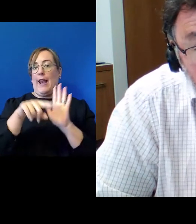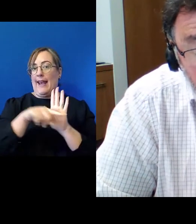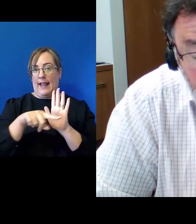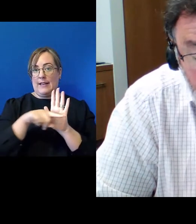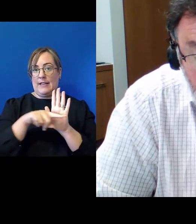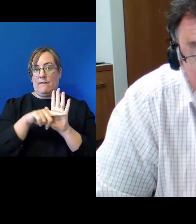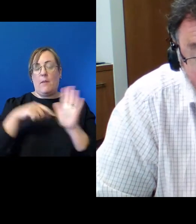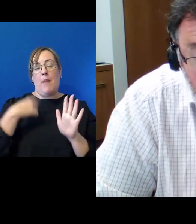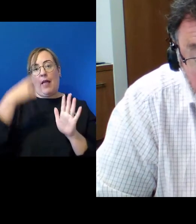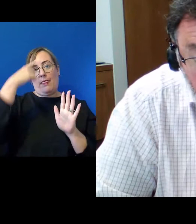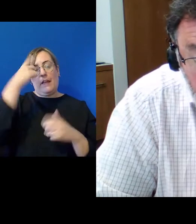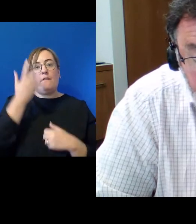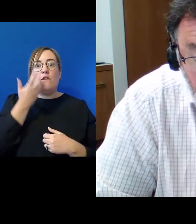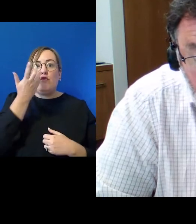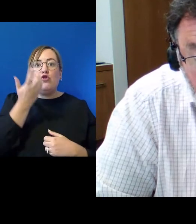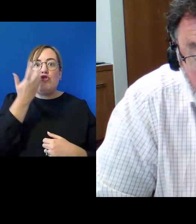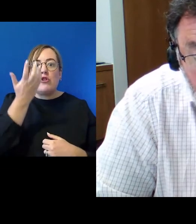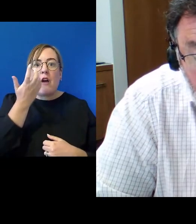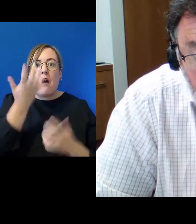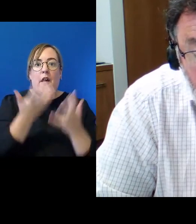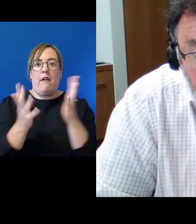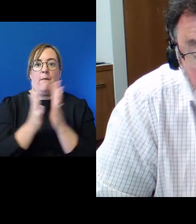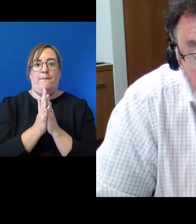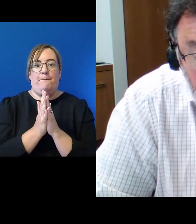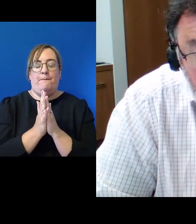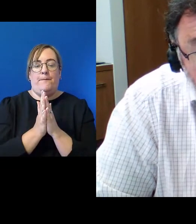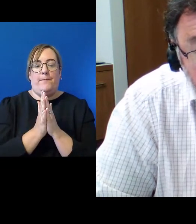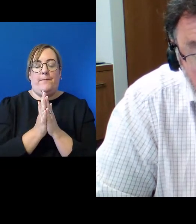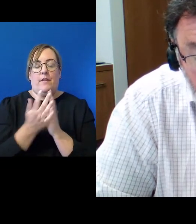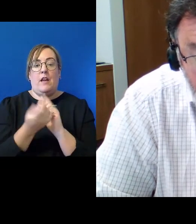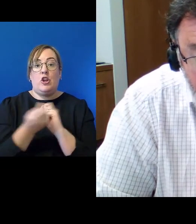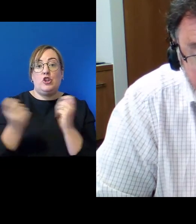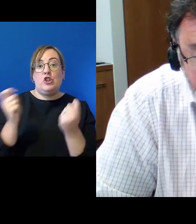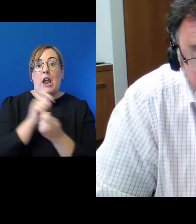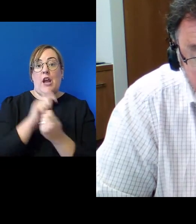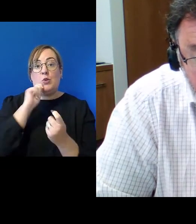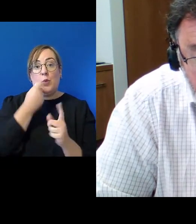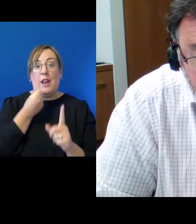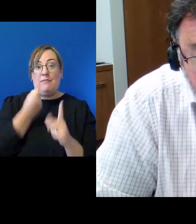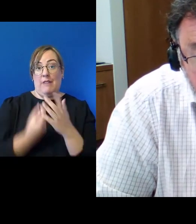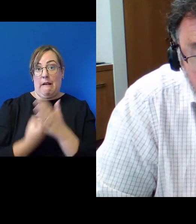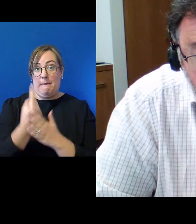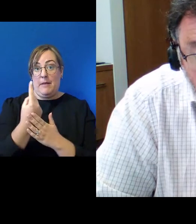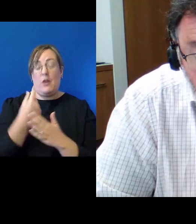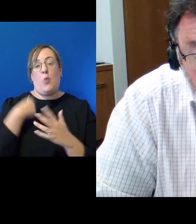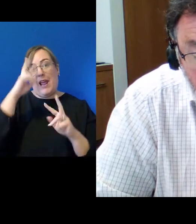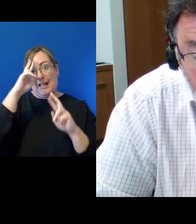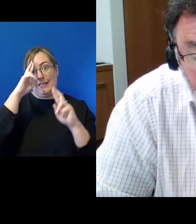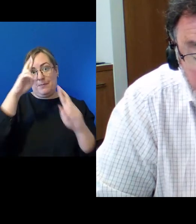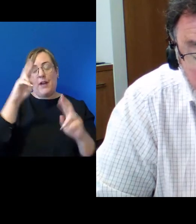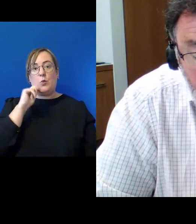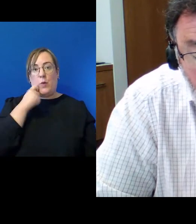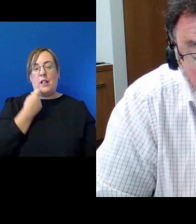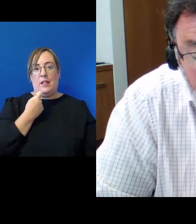relationship at all levels. This change is expected and intended. It will